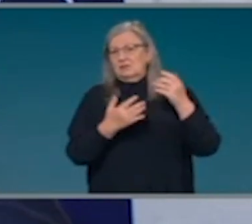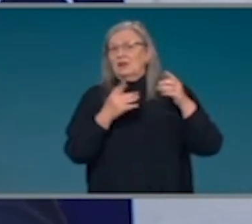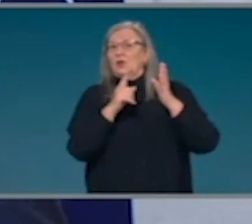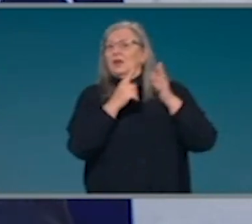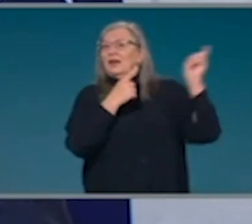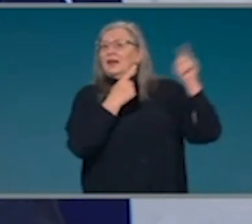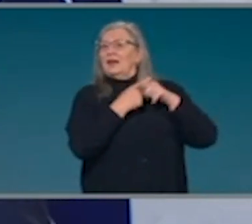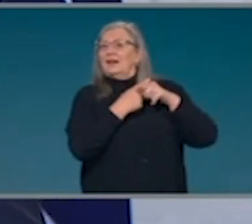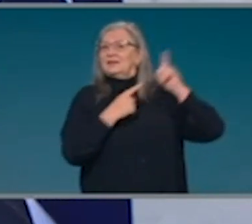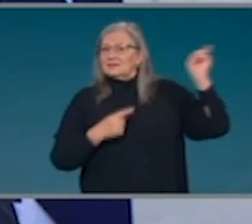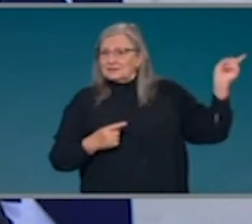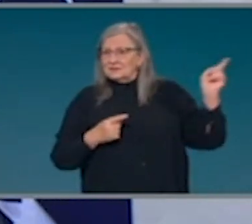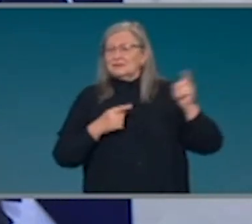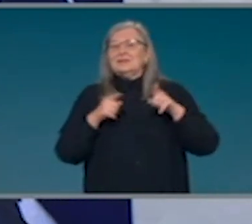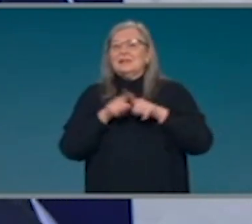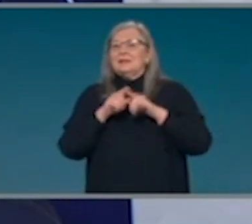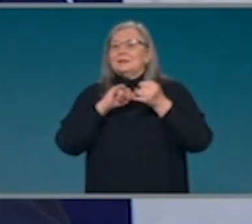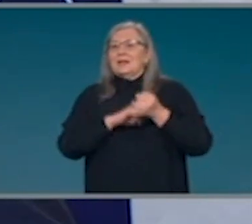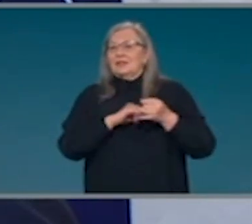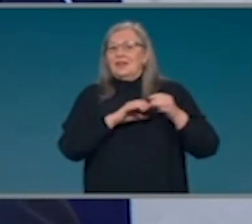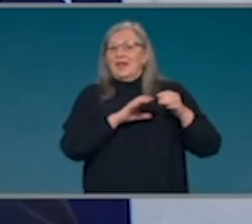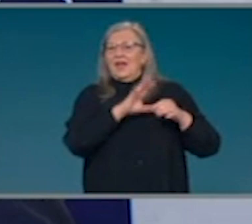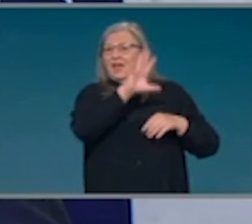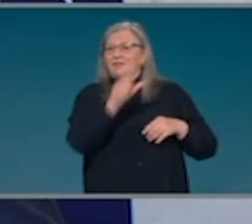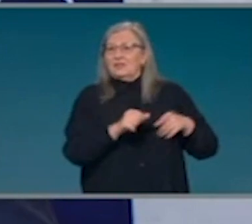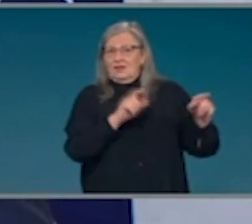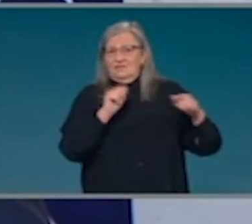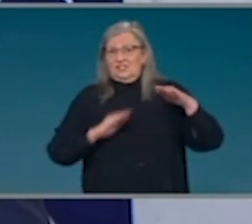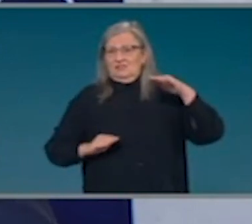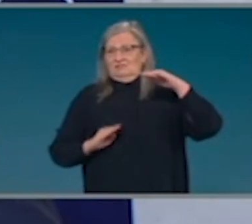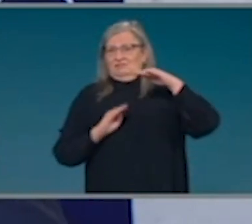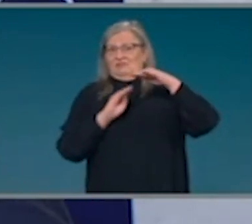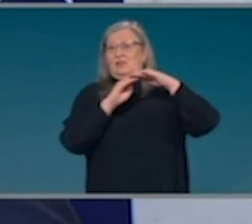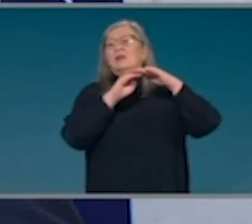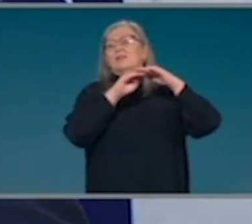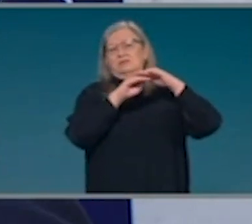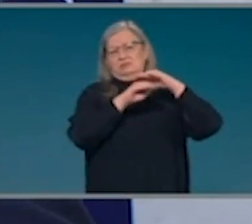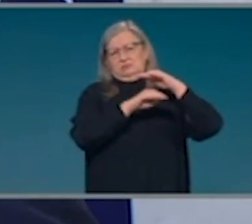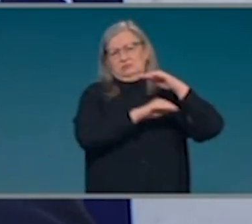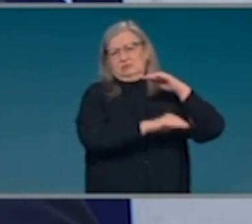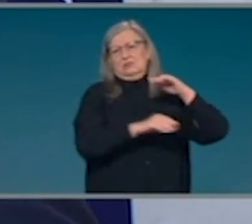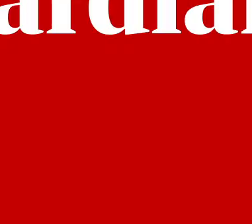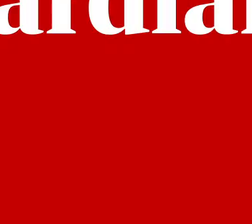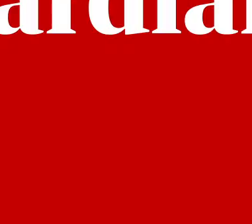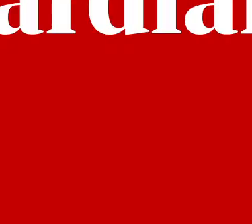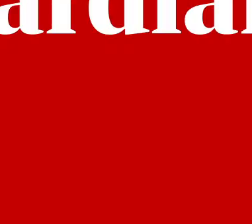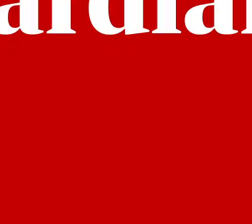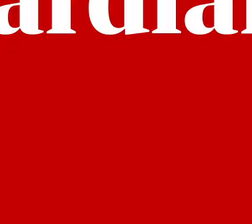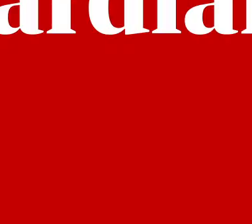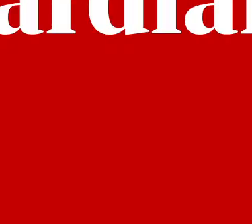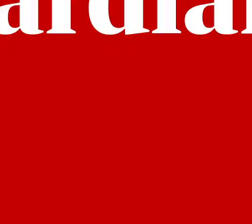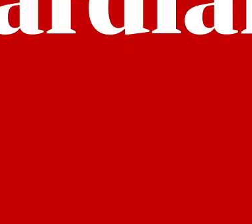Africa that they've peaked there and and we will have a similar experience. And so you push through, you don't lock down.